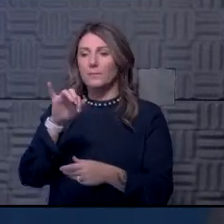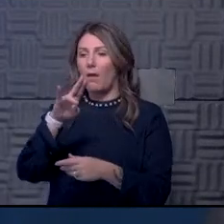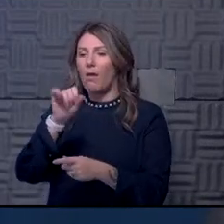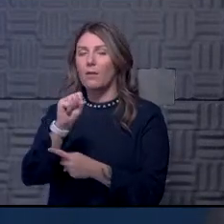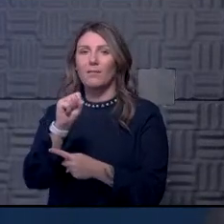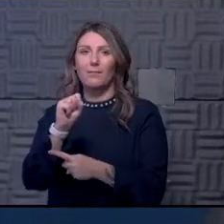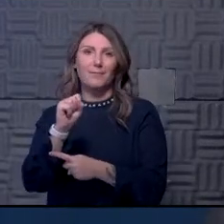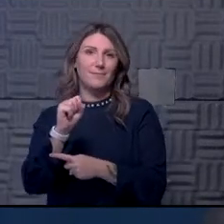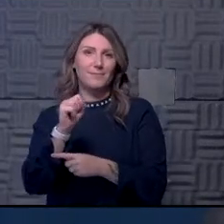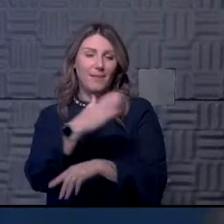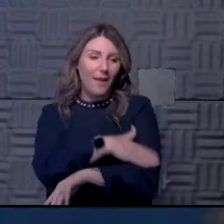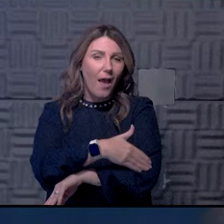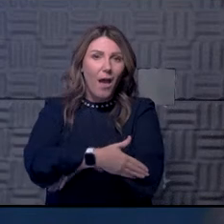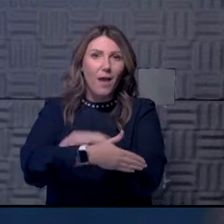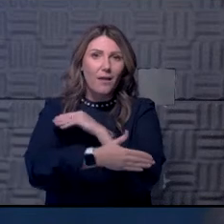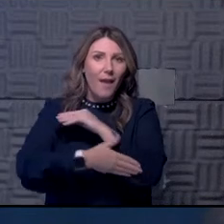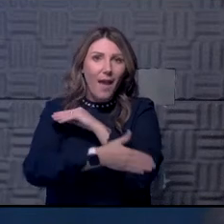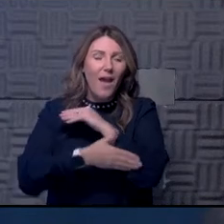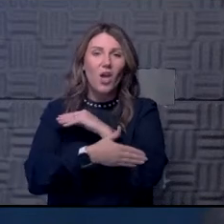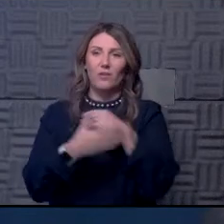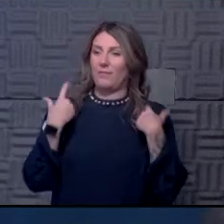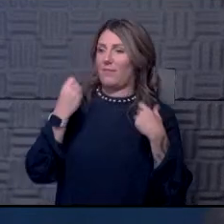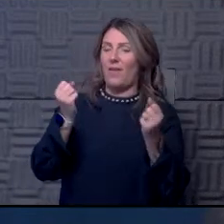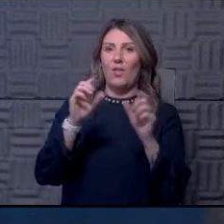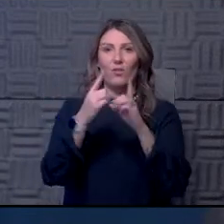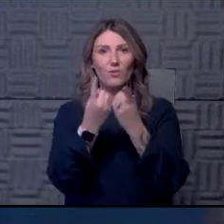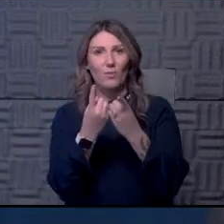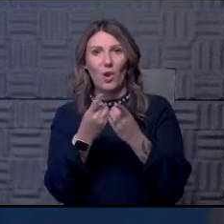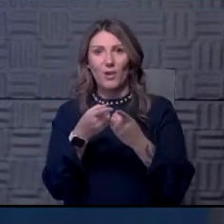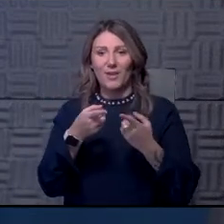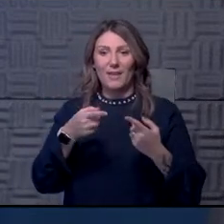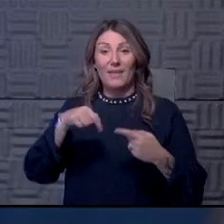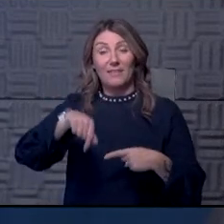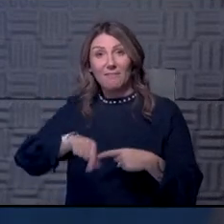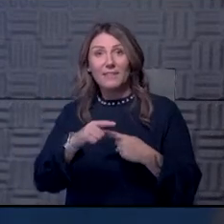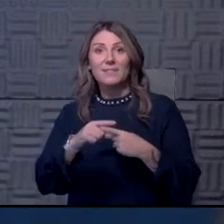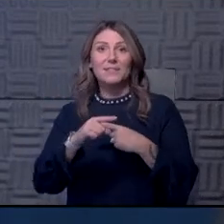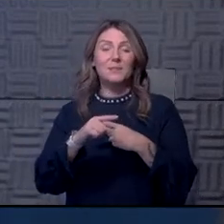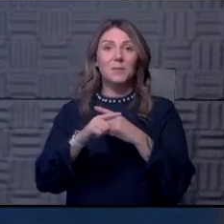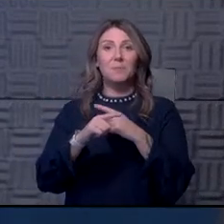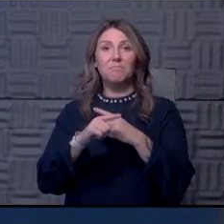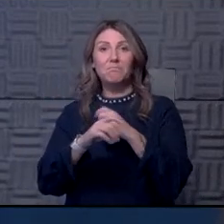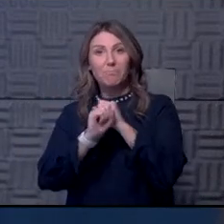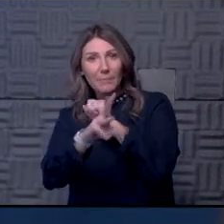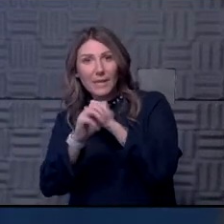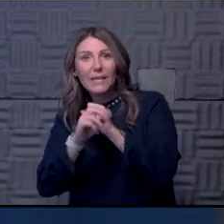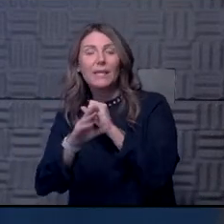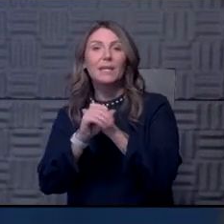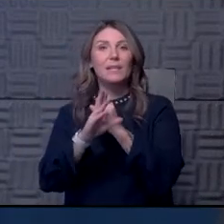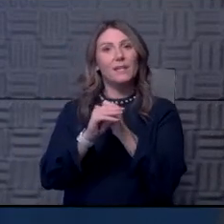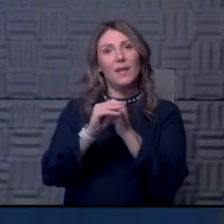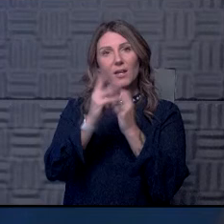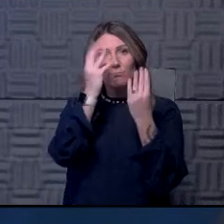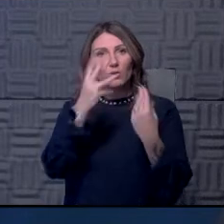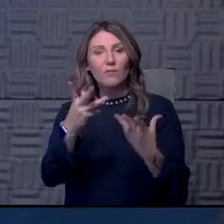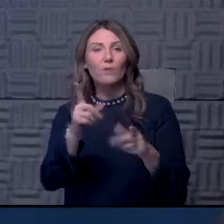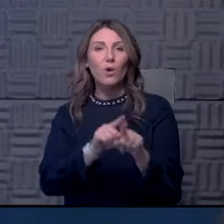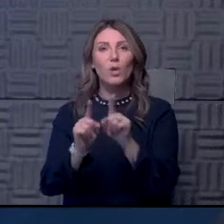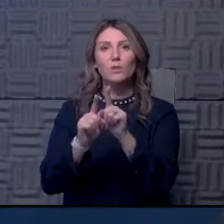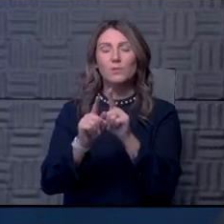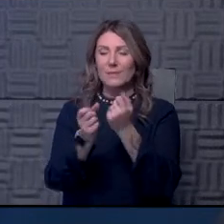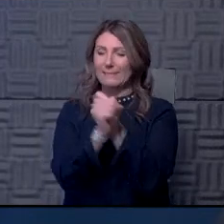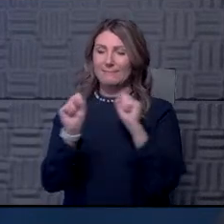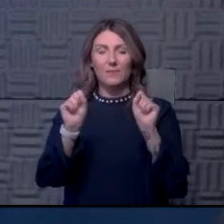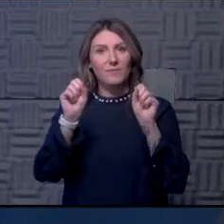with, uh, people on this phone or on this, uh, on this media briefing, uh, to make sure that, uh, we can do it as, as, safe as, uh,